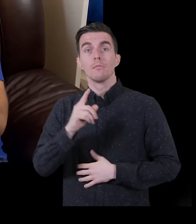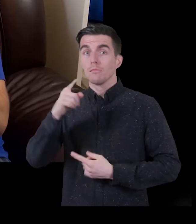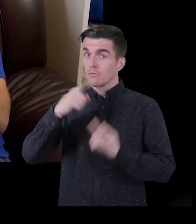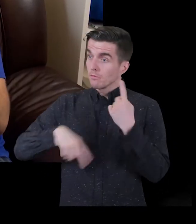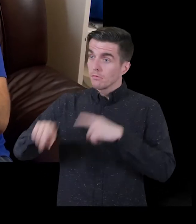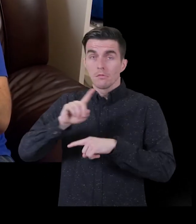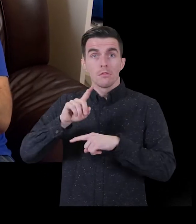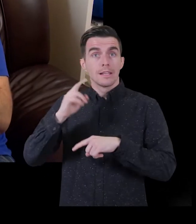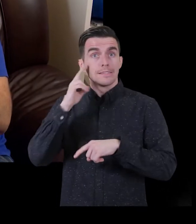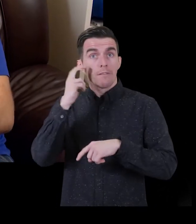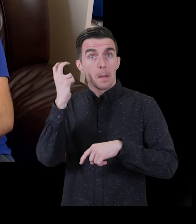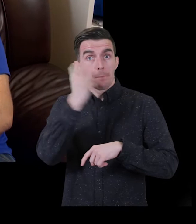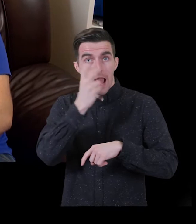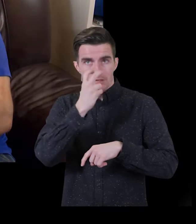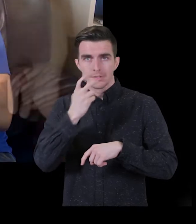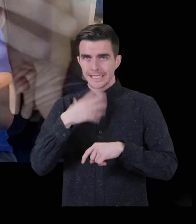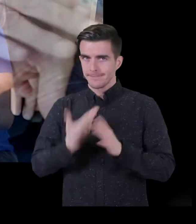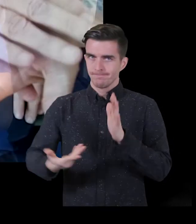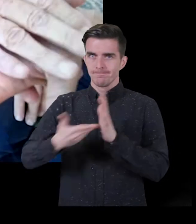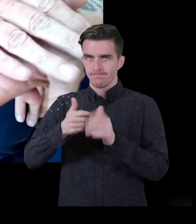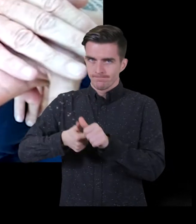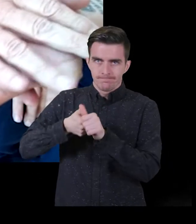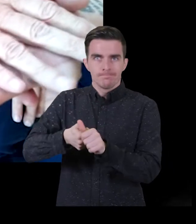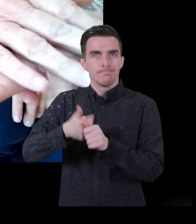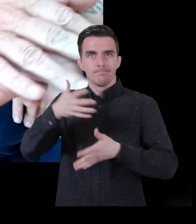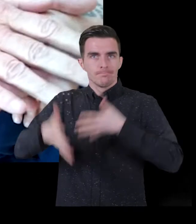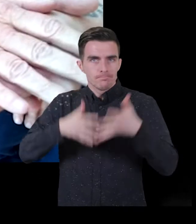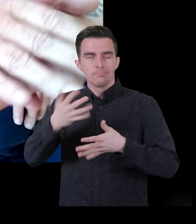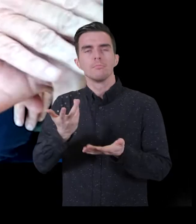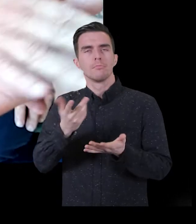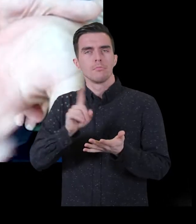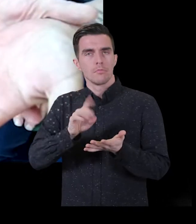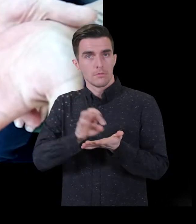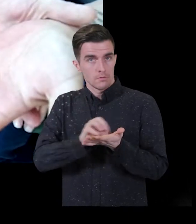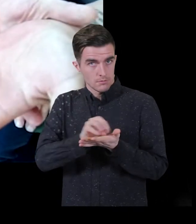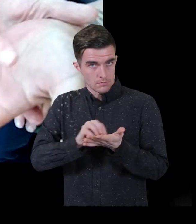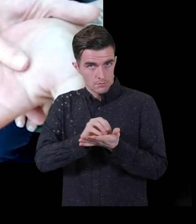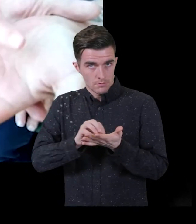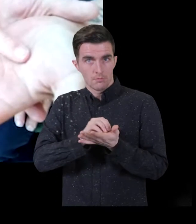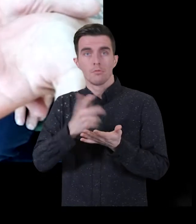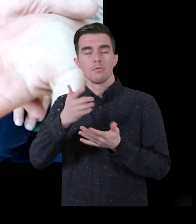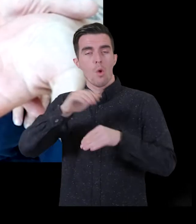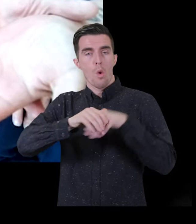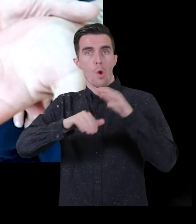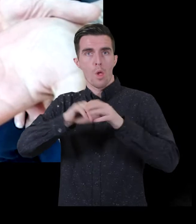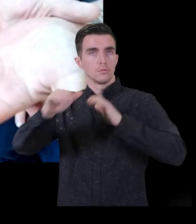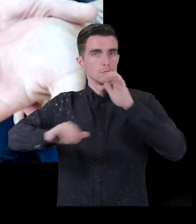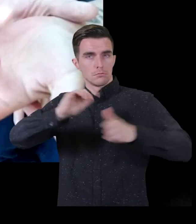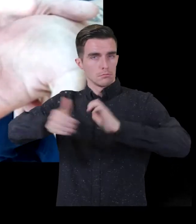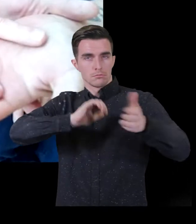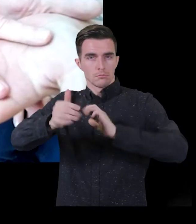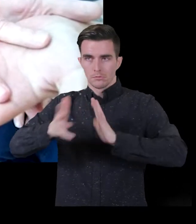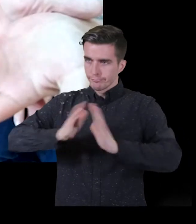can communicate in both. People who are deaf-blind may require specialist sign language,